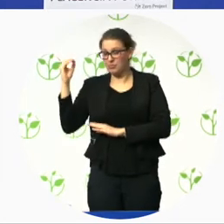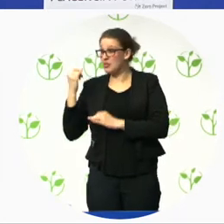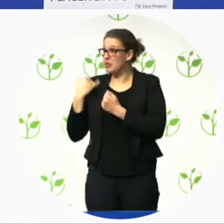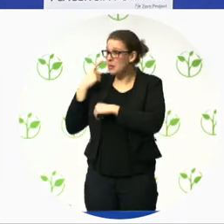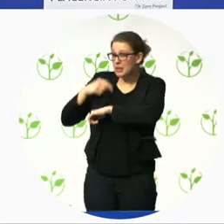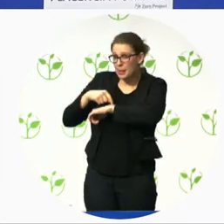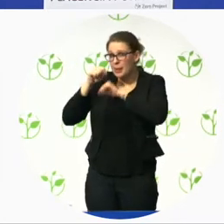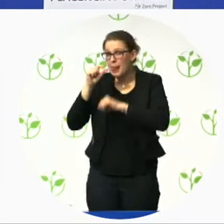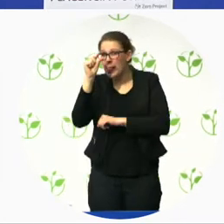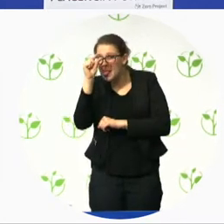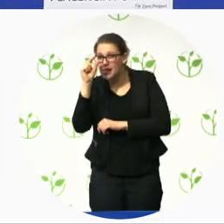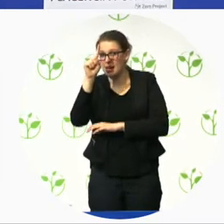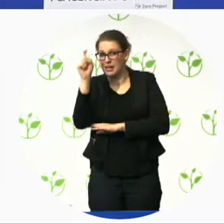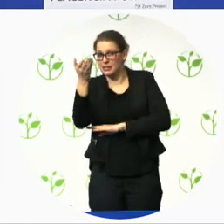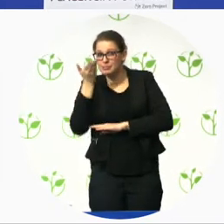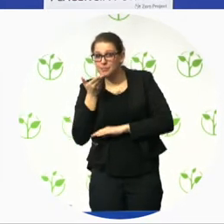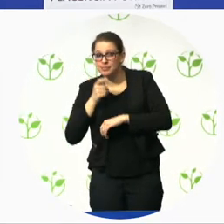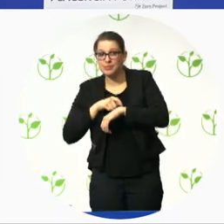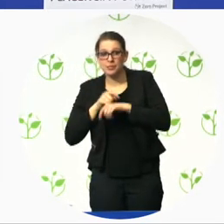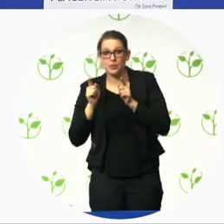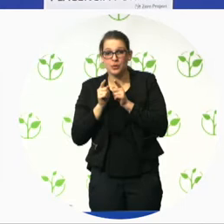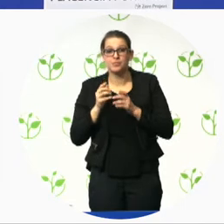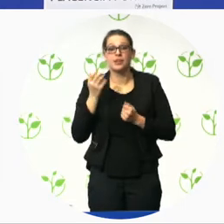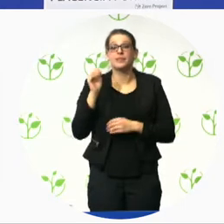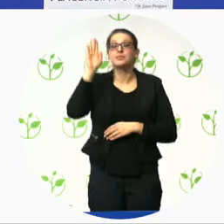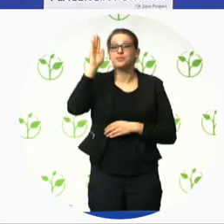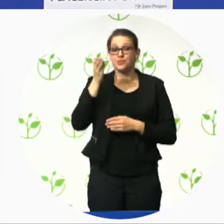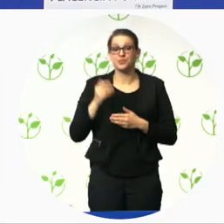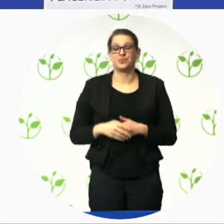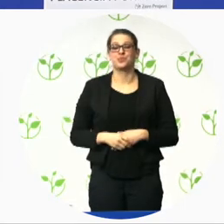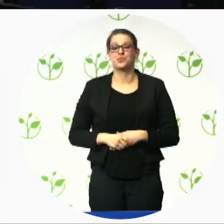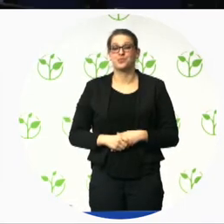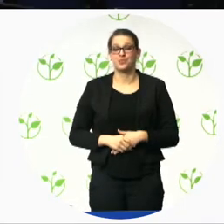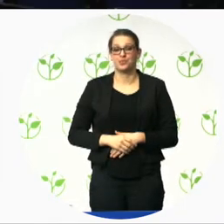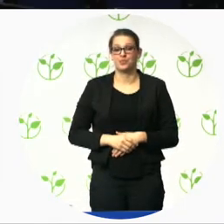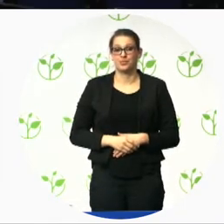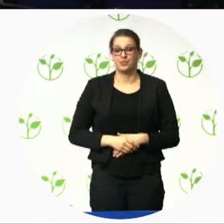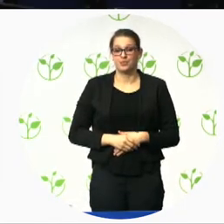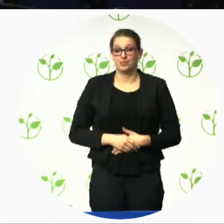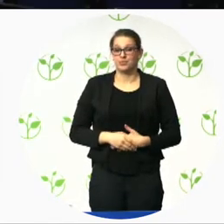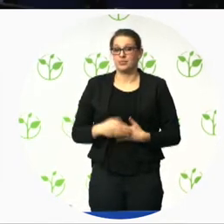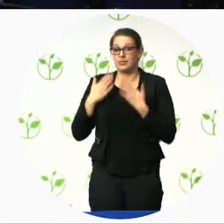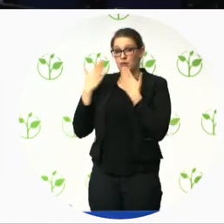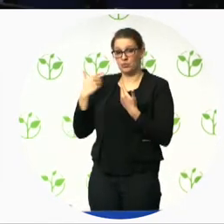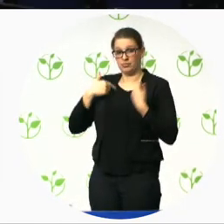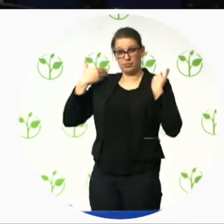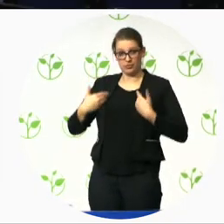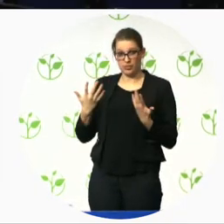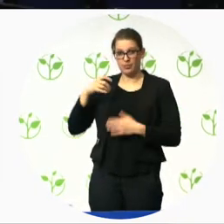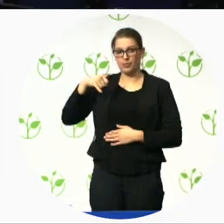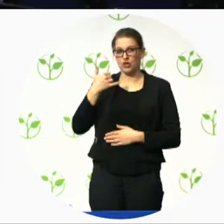gentleman in the second row please go ahead thank you very much my name is James I'm a